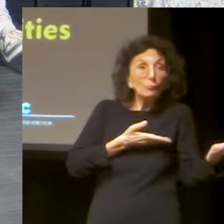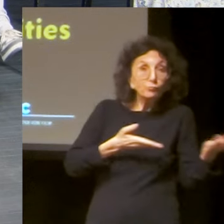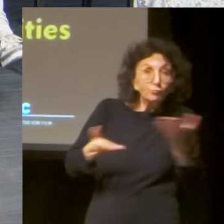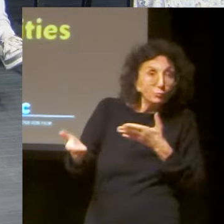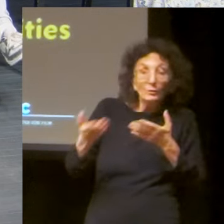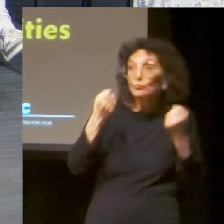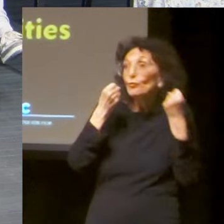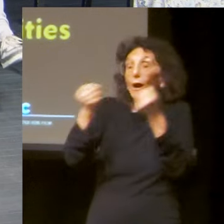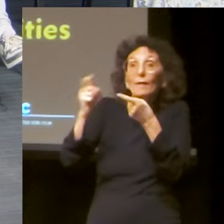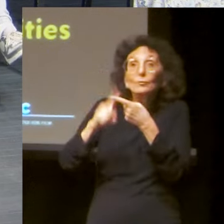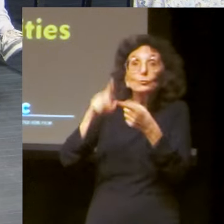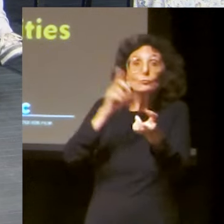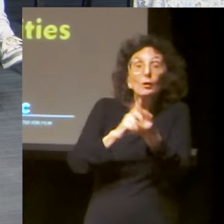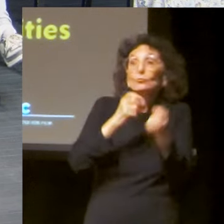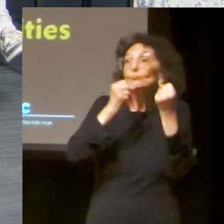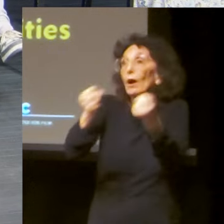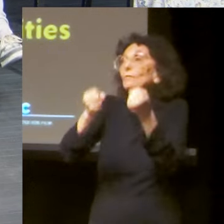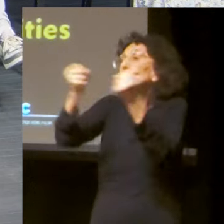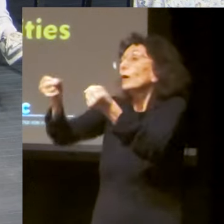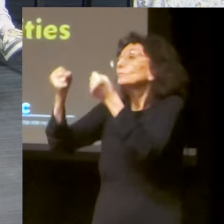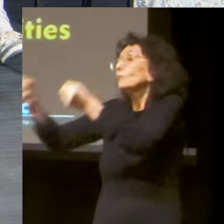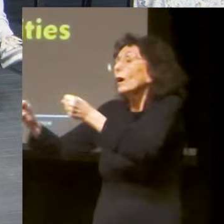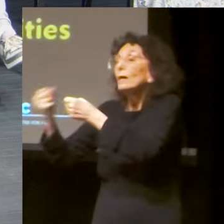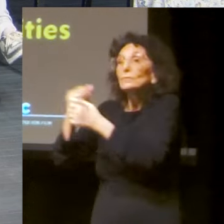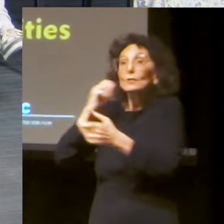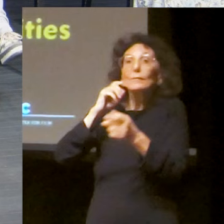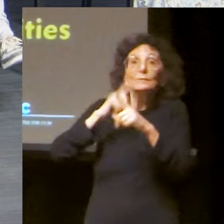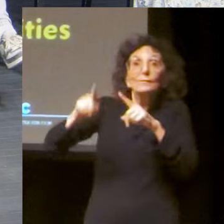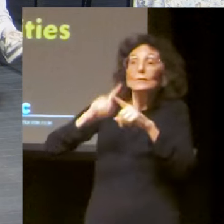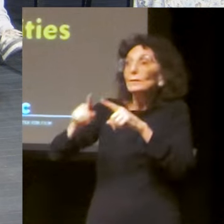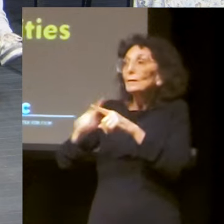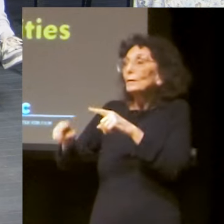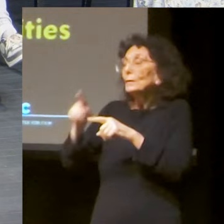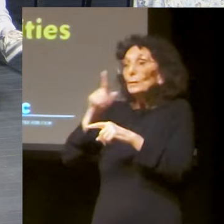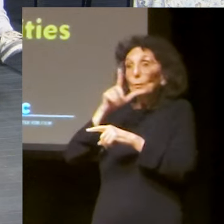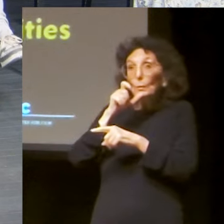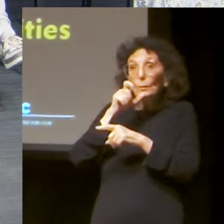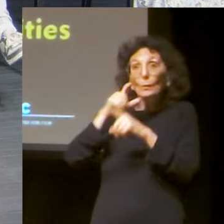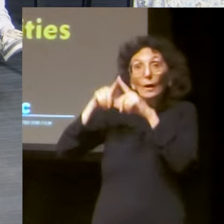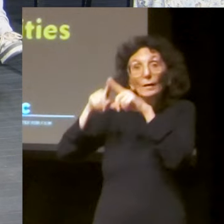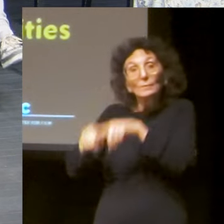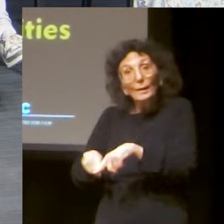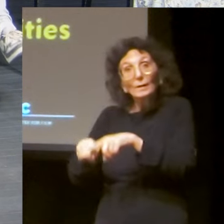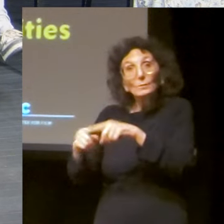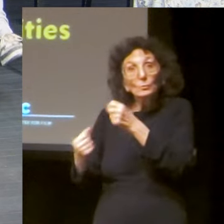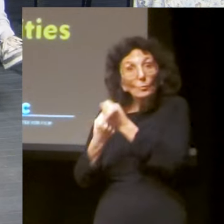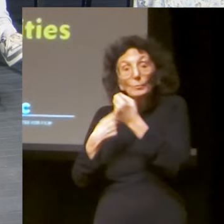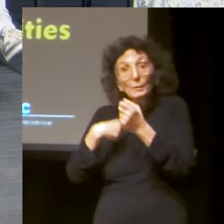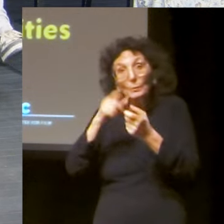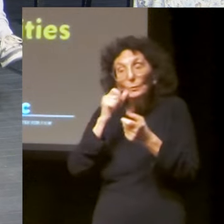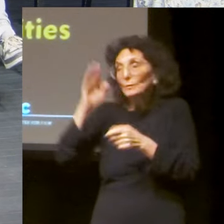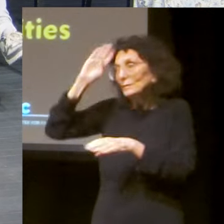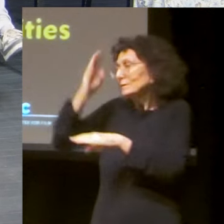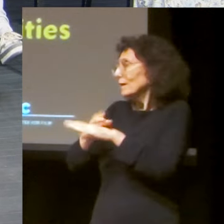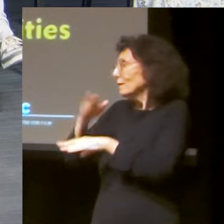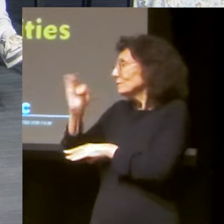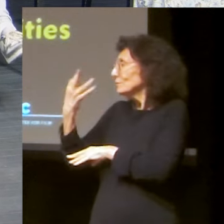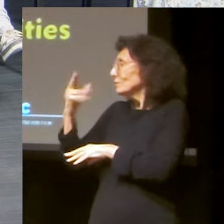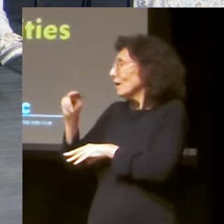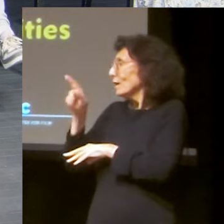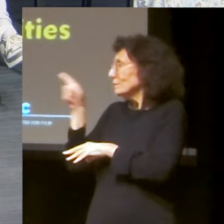chore. And the only one that I had to really depend on as I took, drove him to